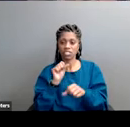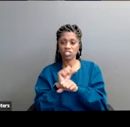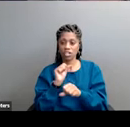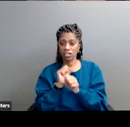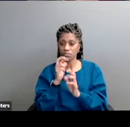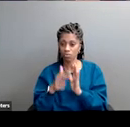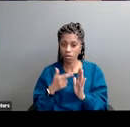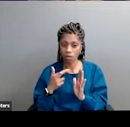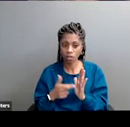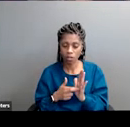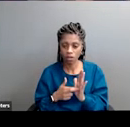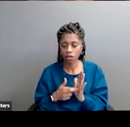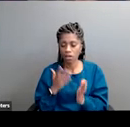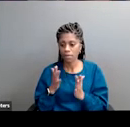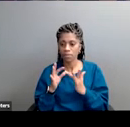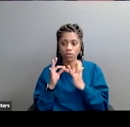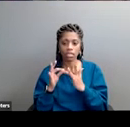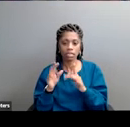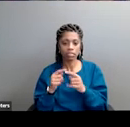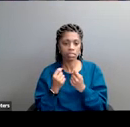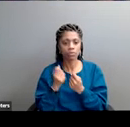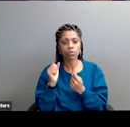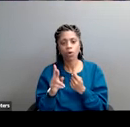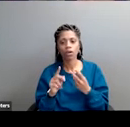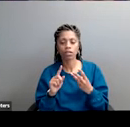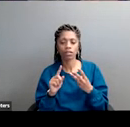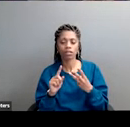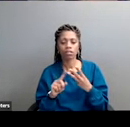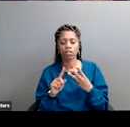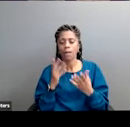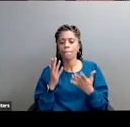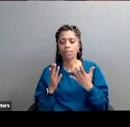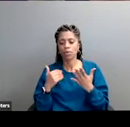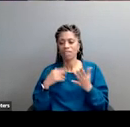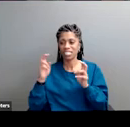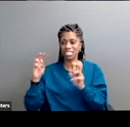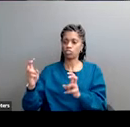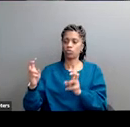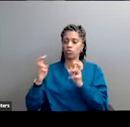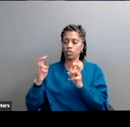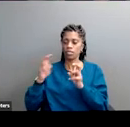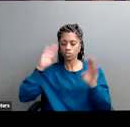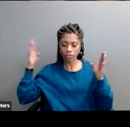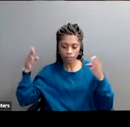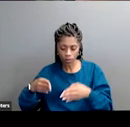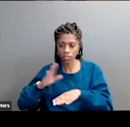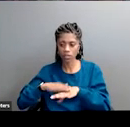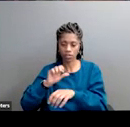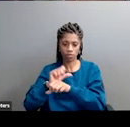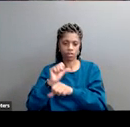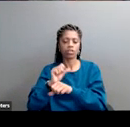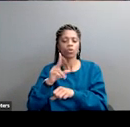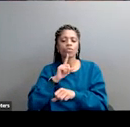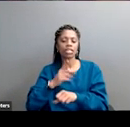are one of those people who are leading a team as you can see there or maybe it's about an issue area that you're working on but suffice to say we're grateful to have everybody